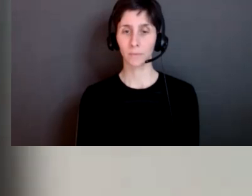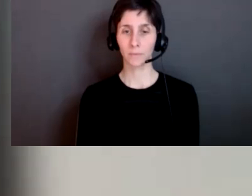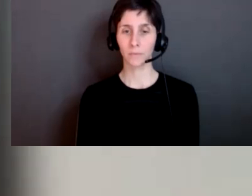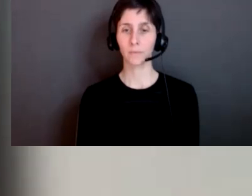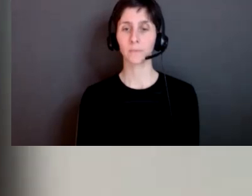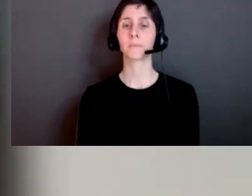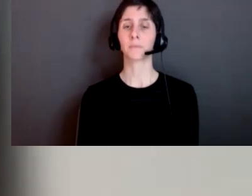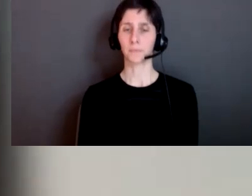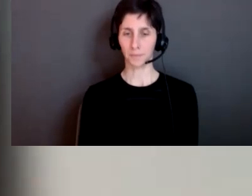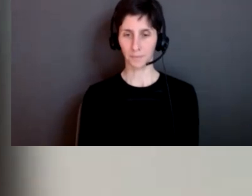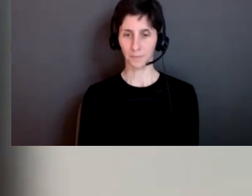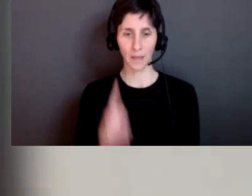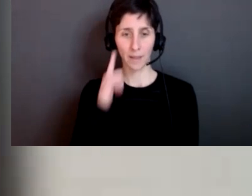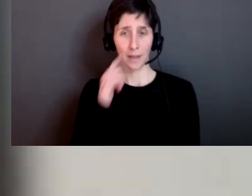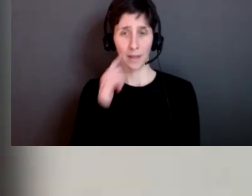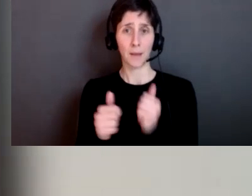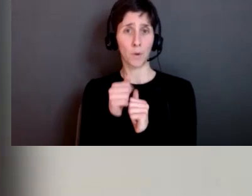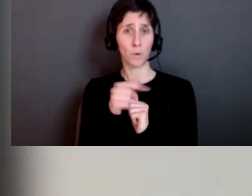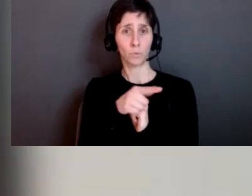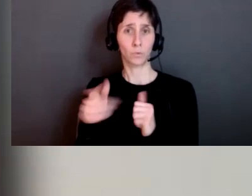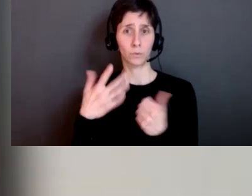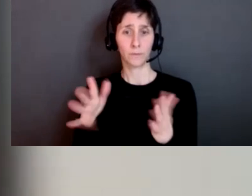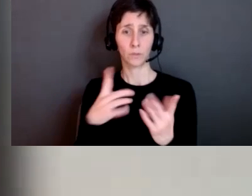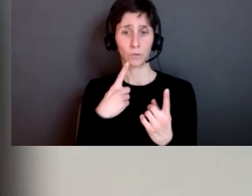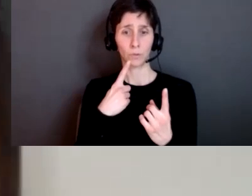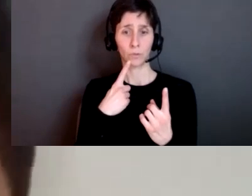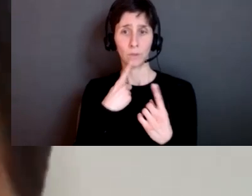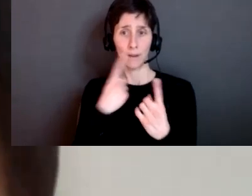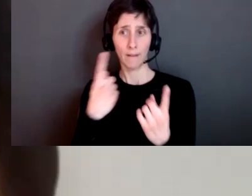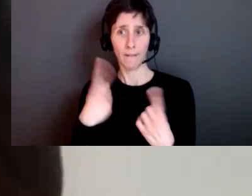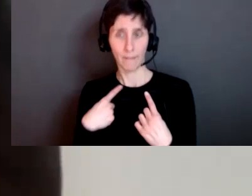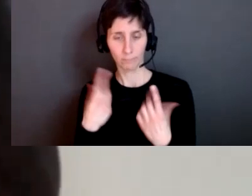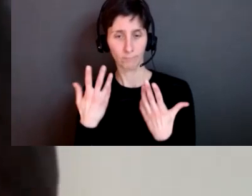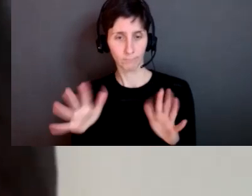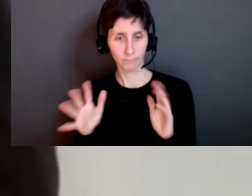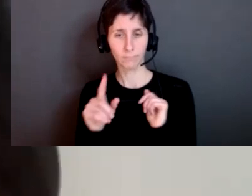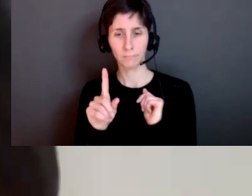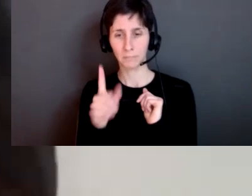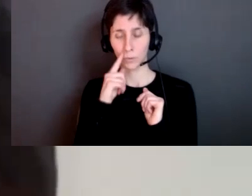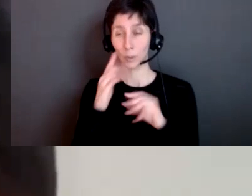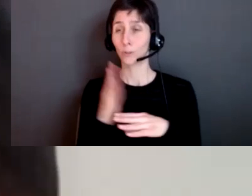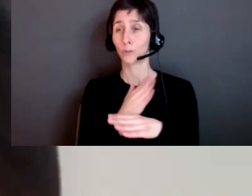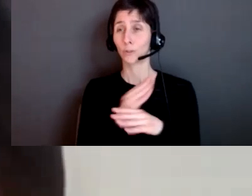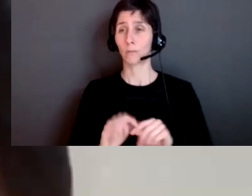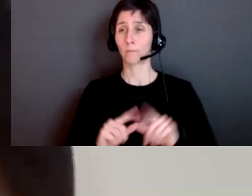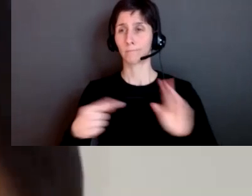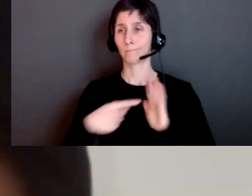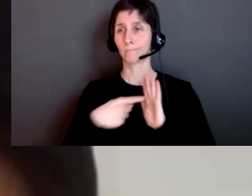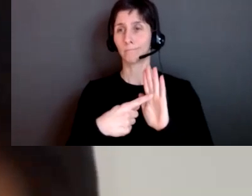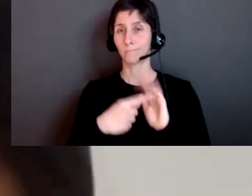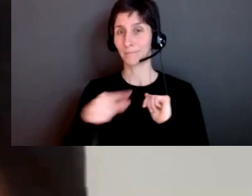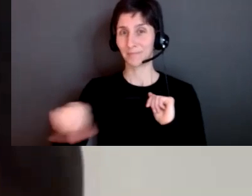okay so i think the majority of the participants today have responded so i'm just going to share with you my screen now